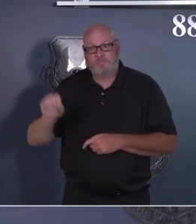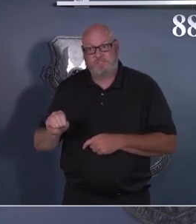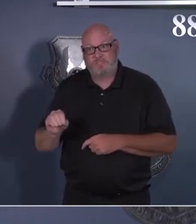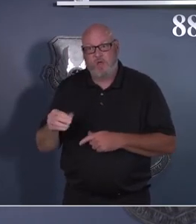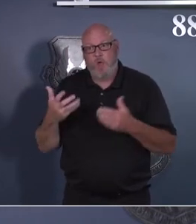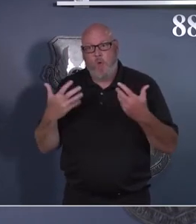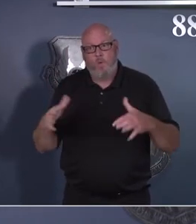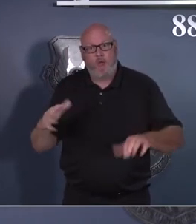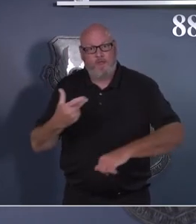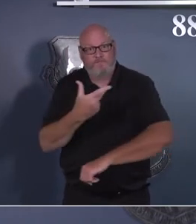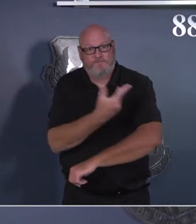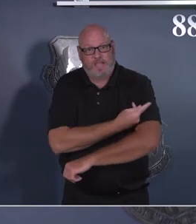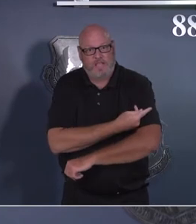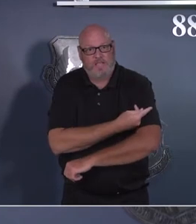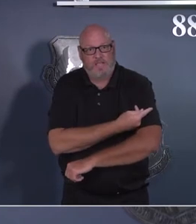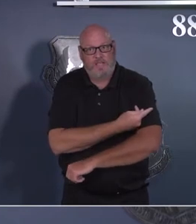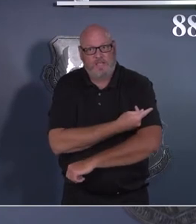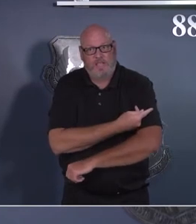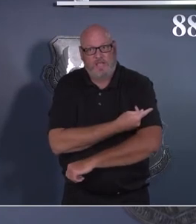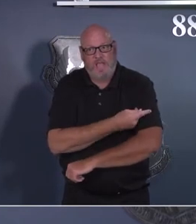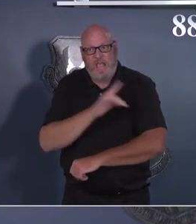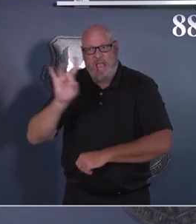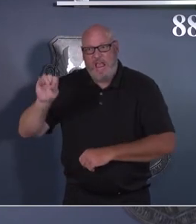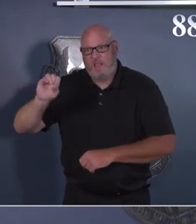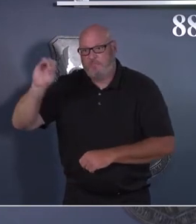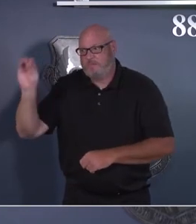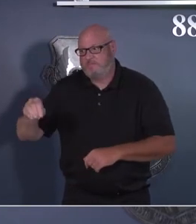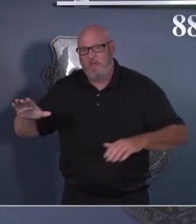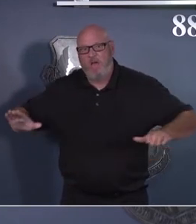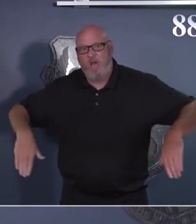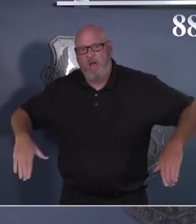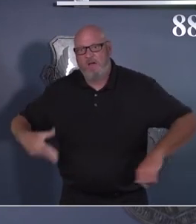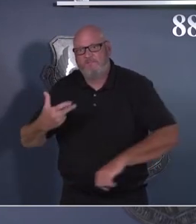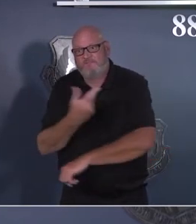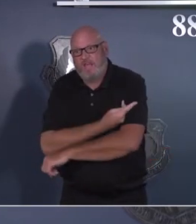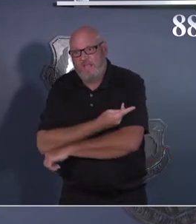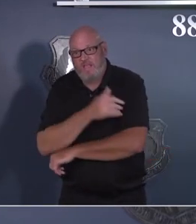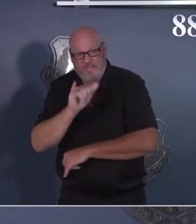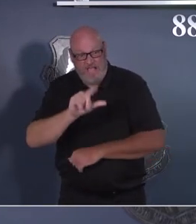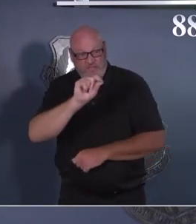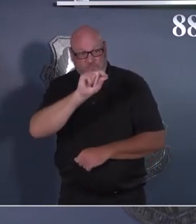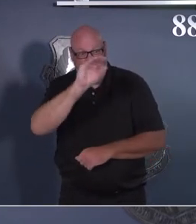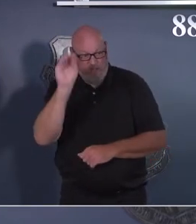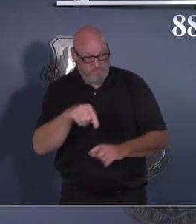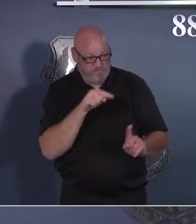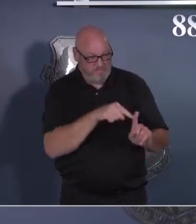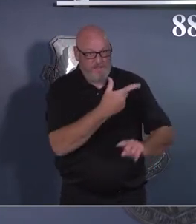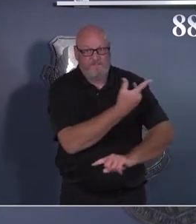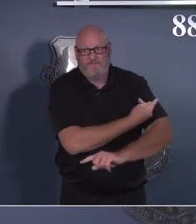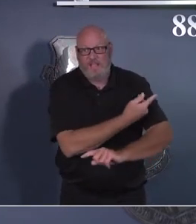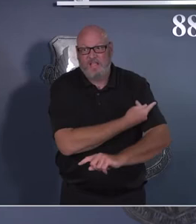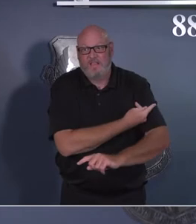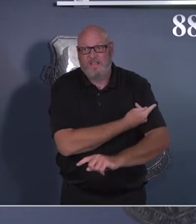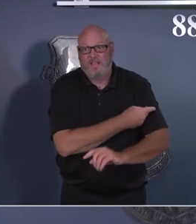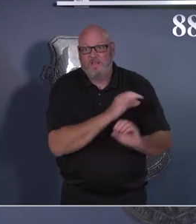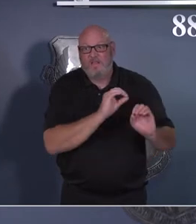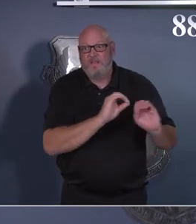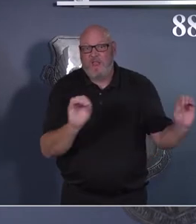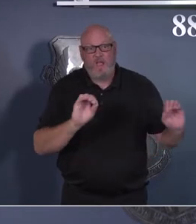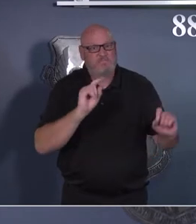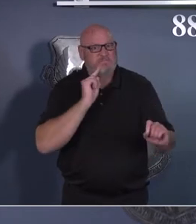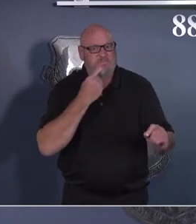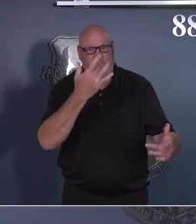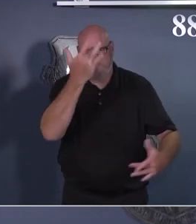or have exhibited severe illness at this point. Now, we have seen some of our base personnel who are fully